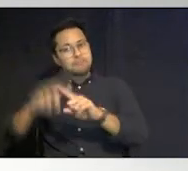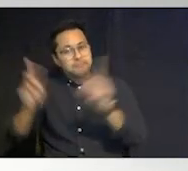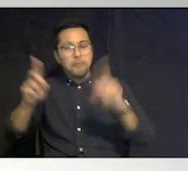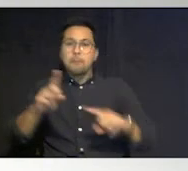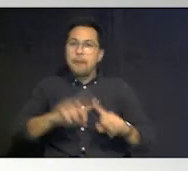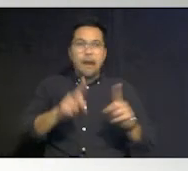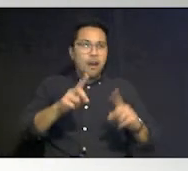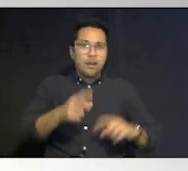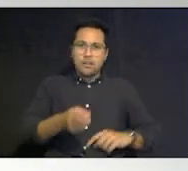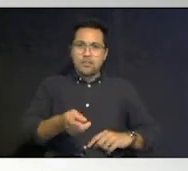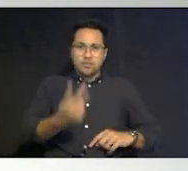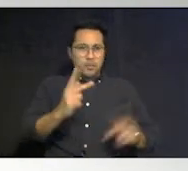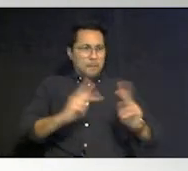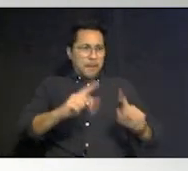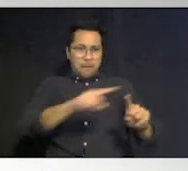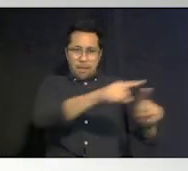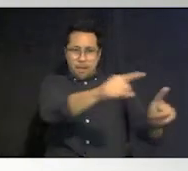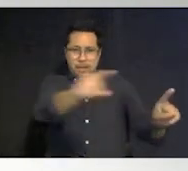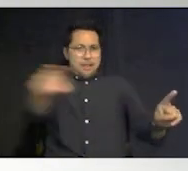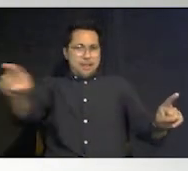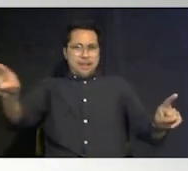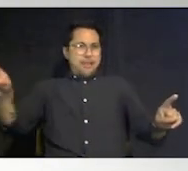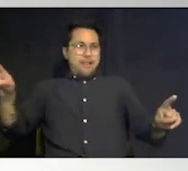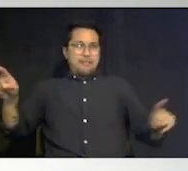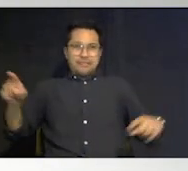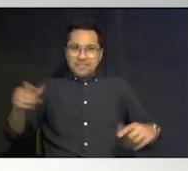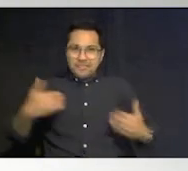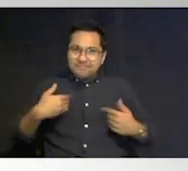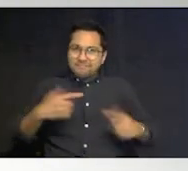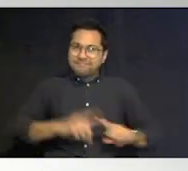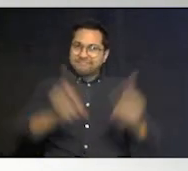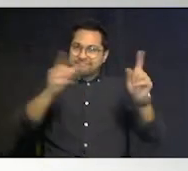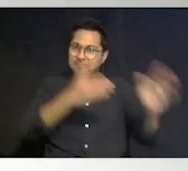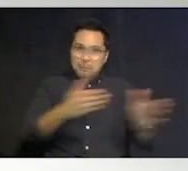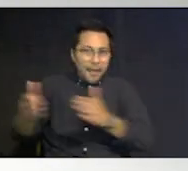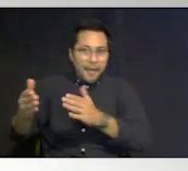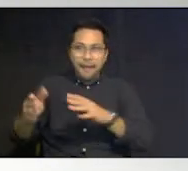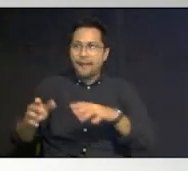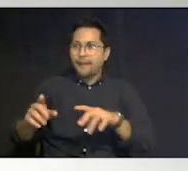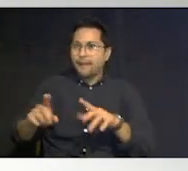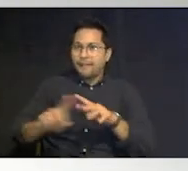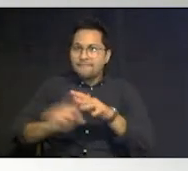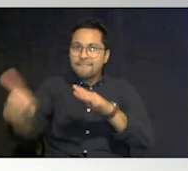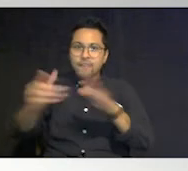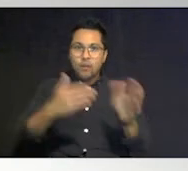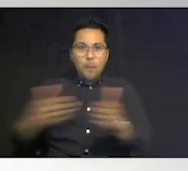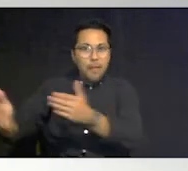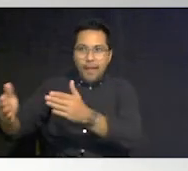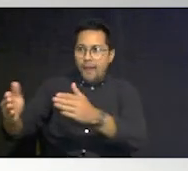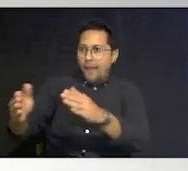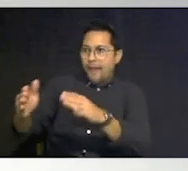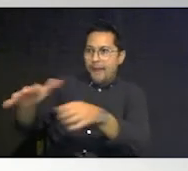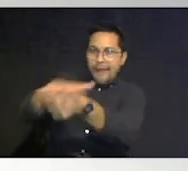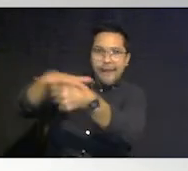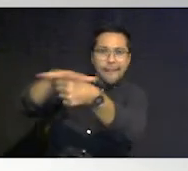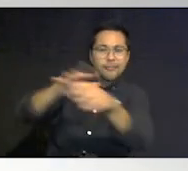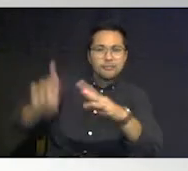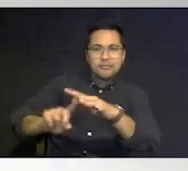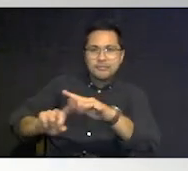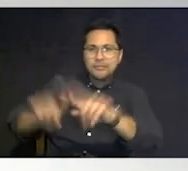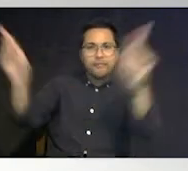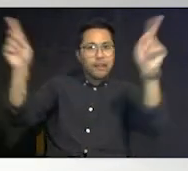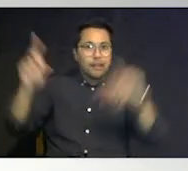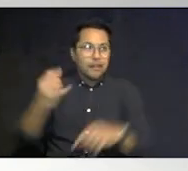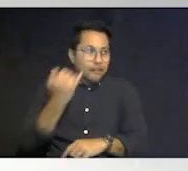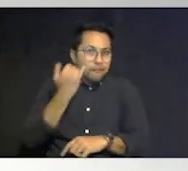zone the same house do you know you know does your does your home withstand wind and water